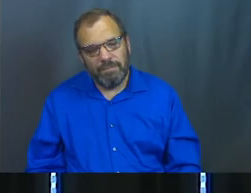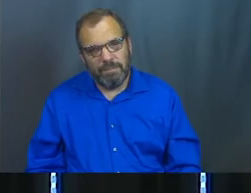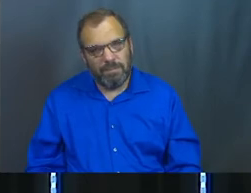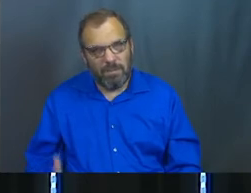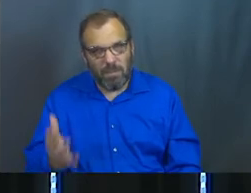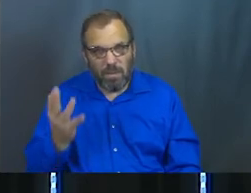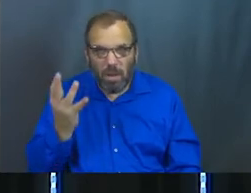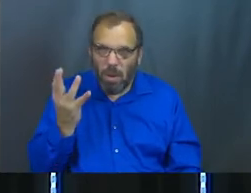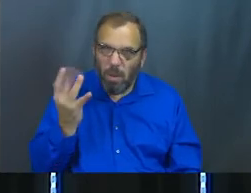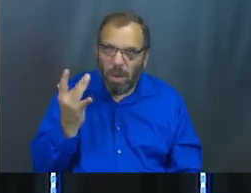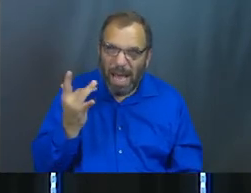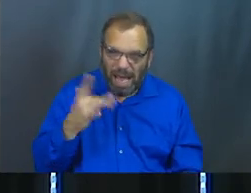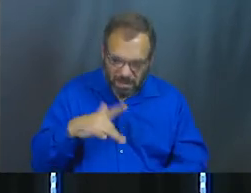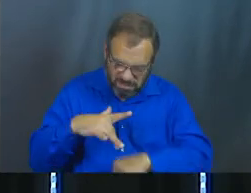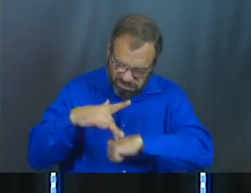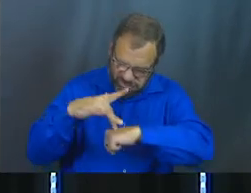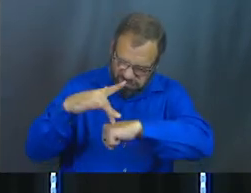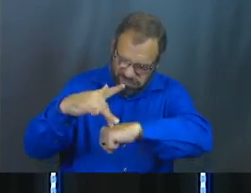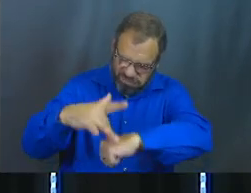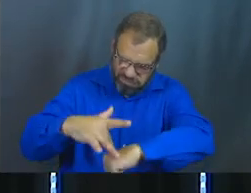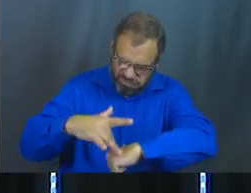Why do we ruminate?